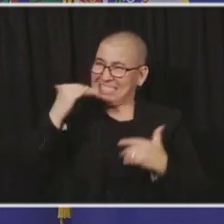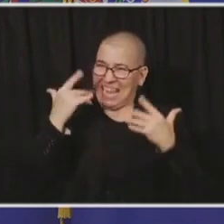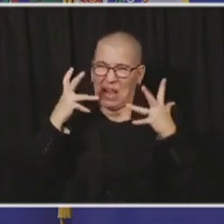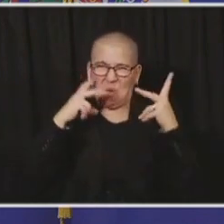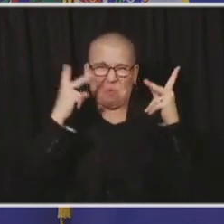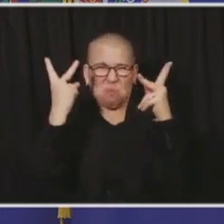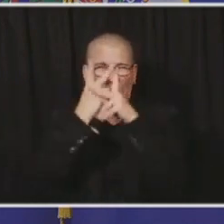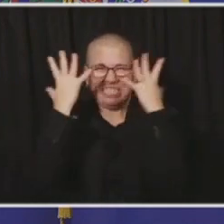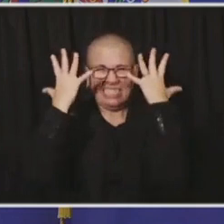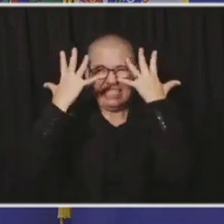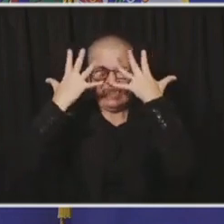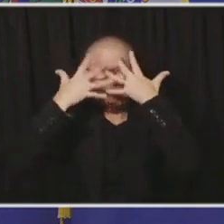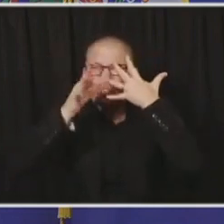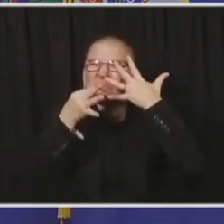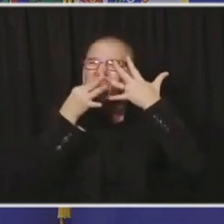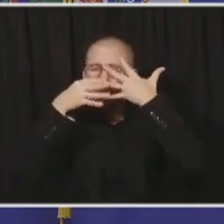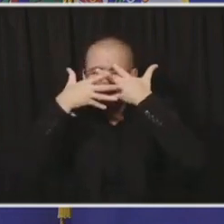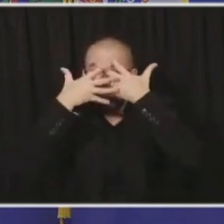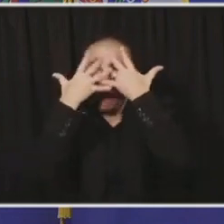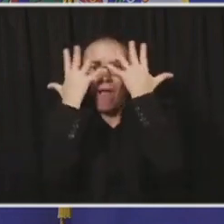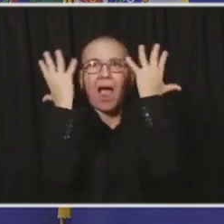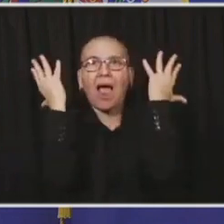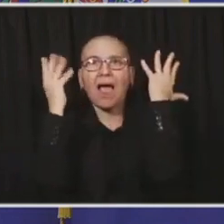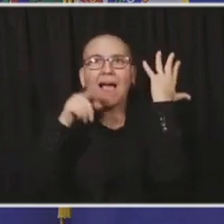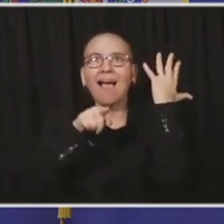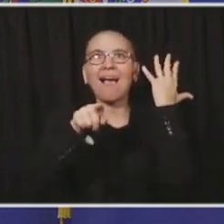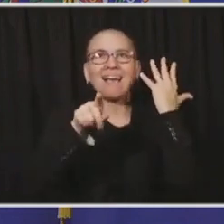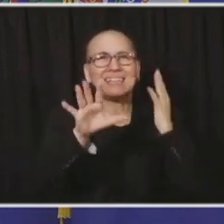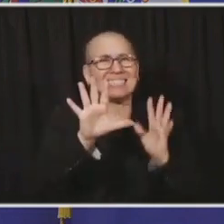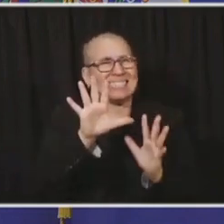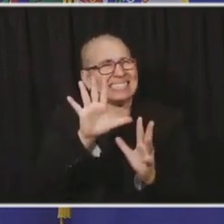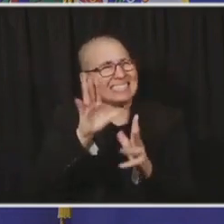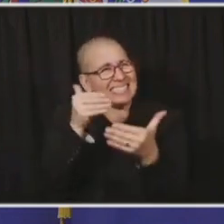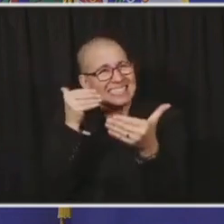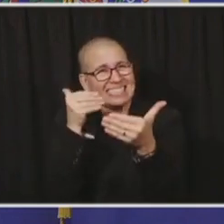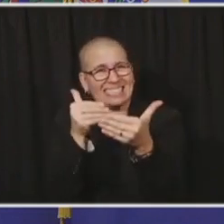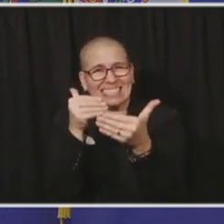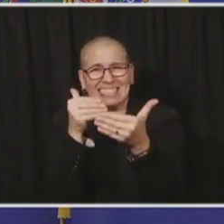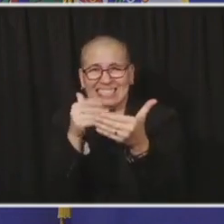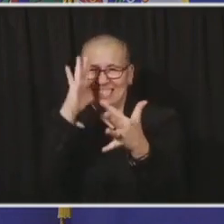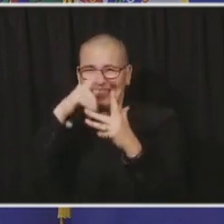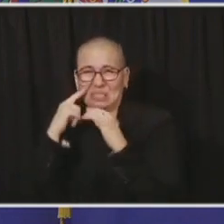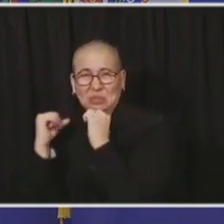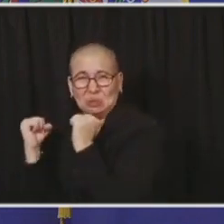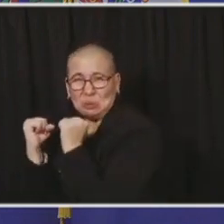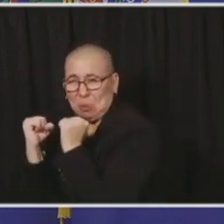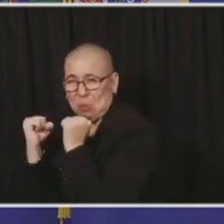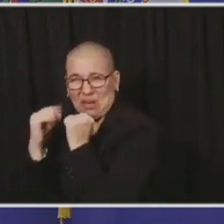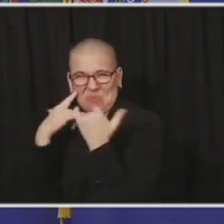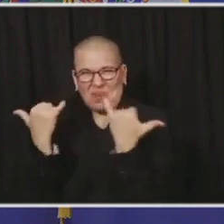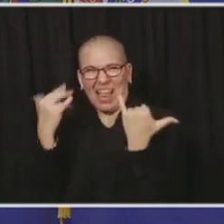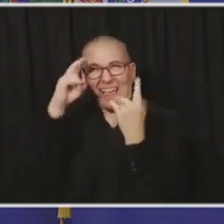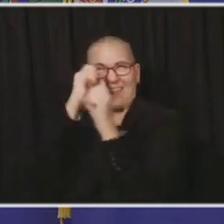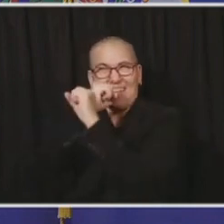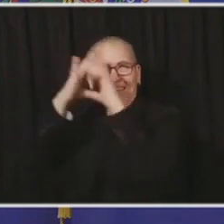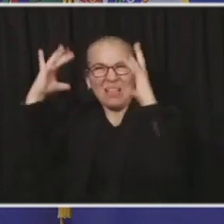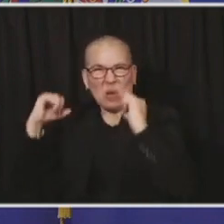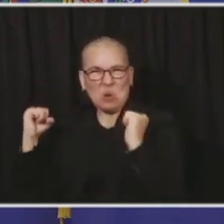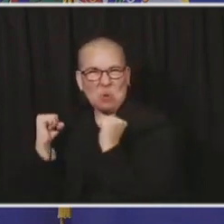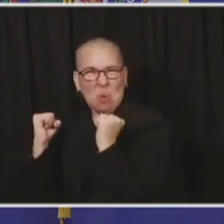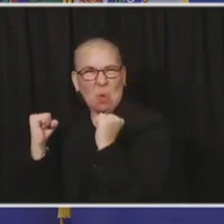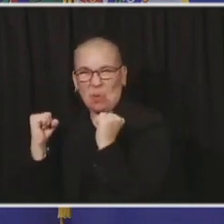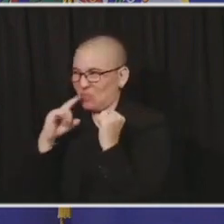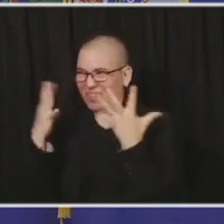the winter season on the 21st, but it's also, I think, fitting. This is also the week